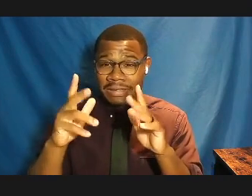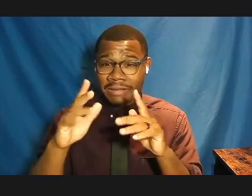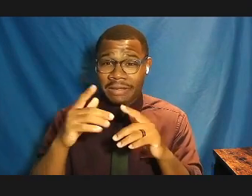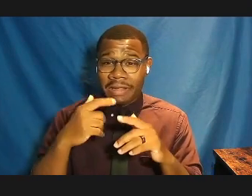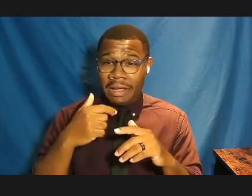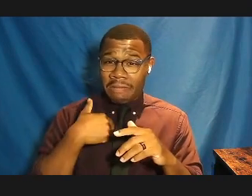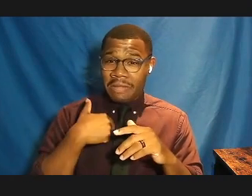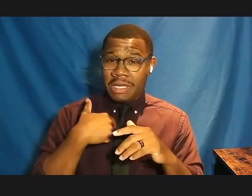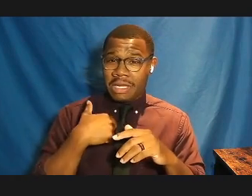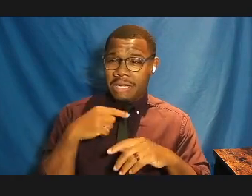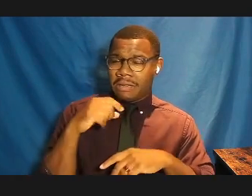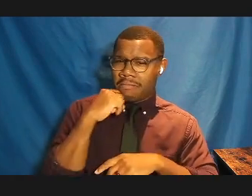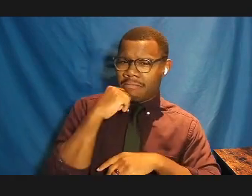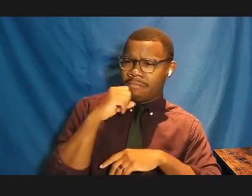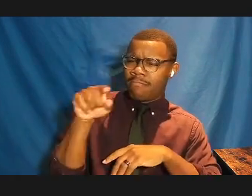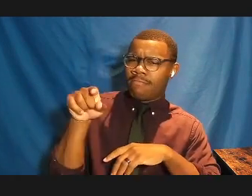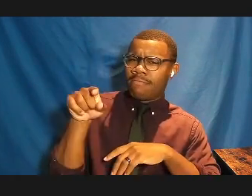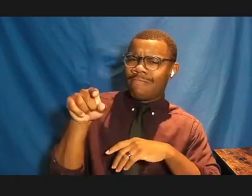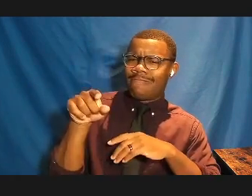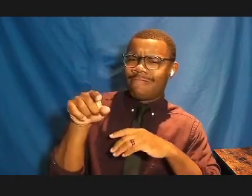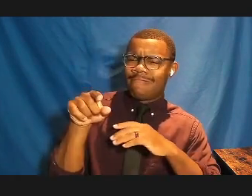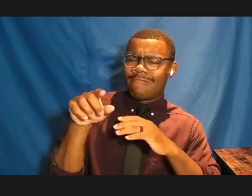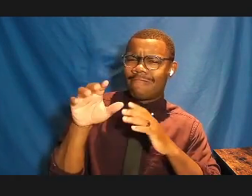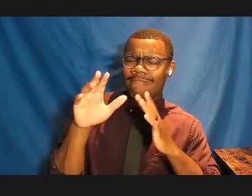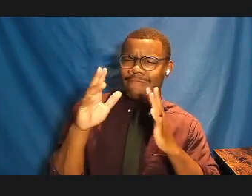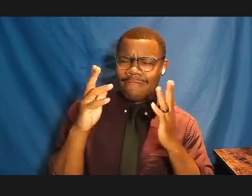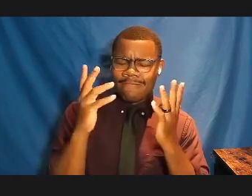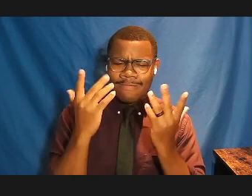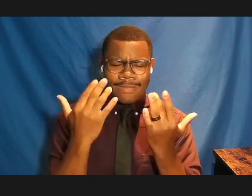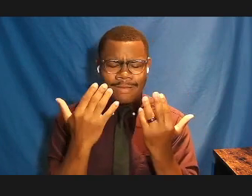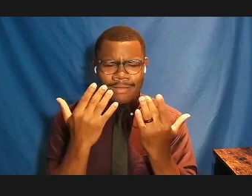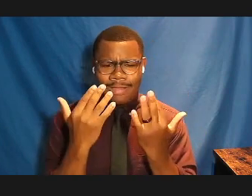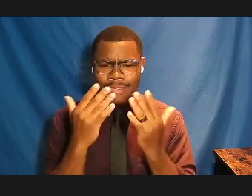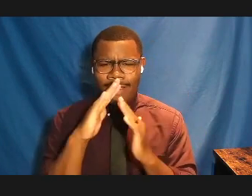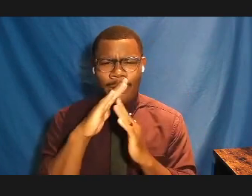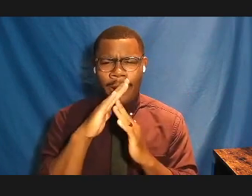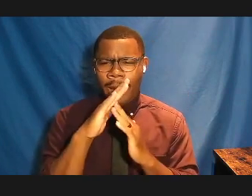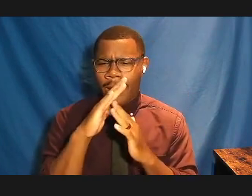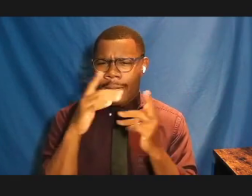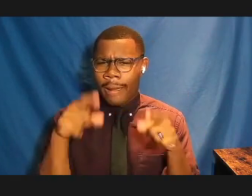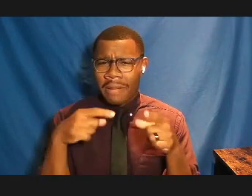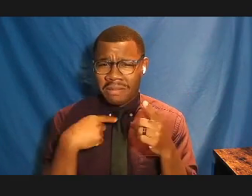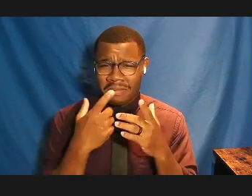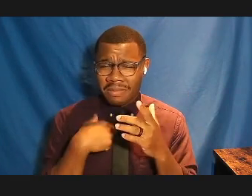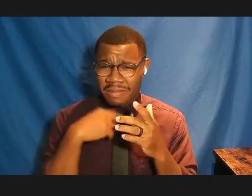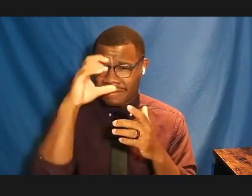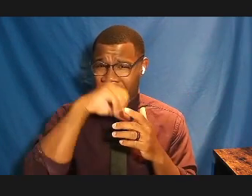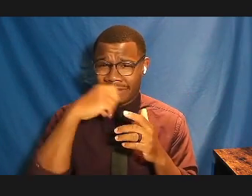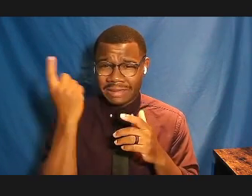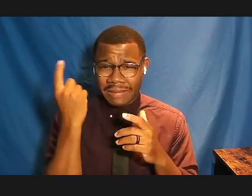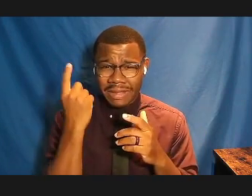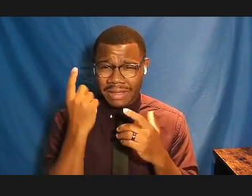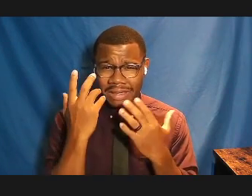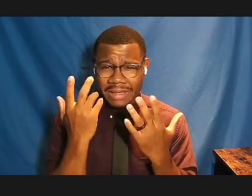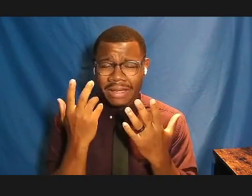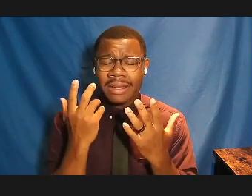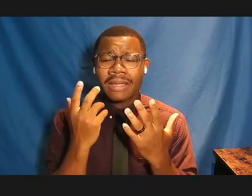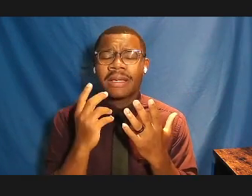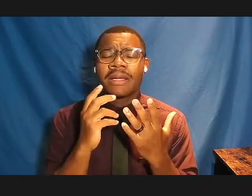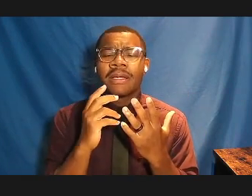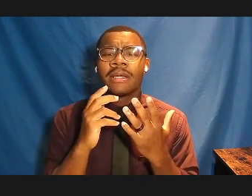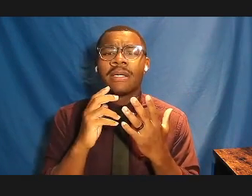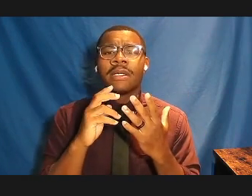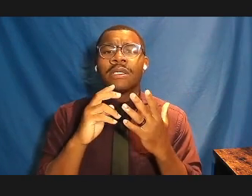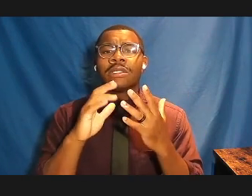thinking, like, wait a minute, what just happened? Did I miss something? So that, you know, not to bring the discussion